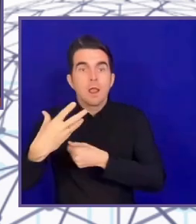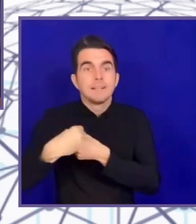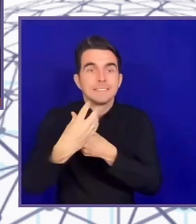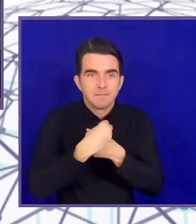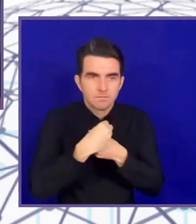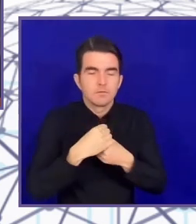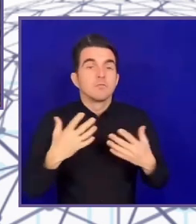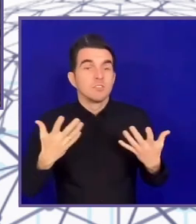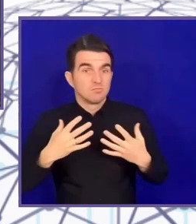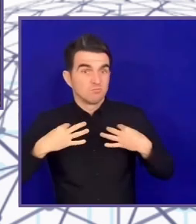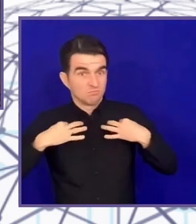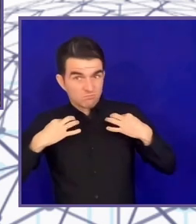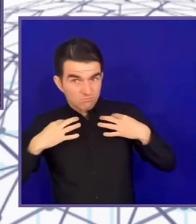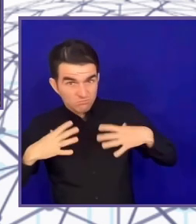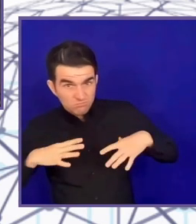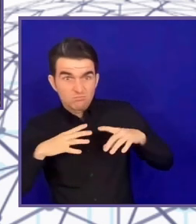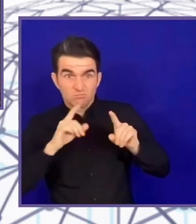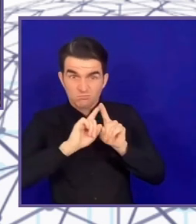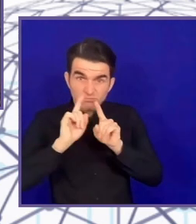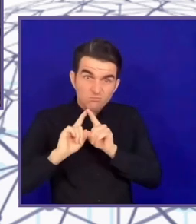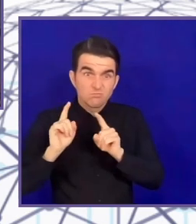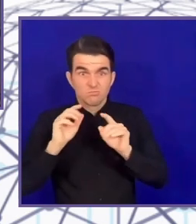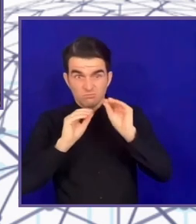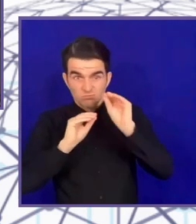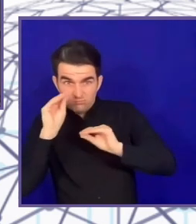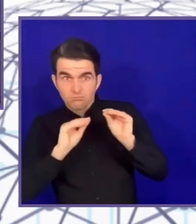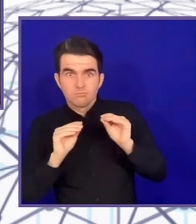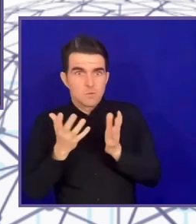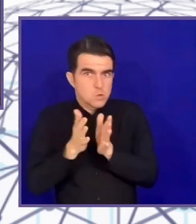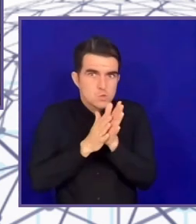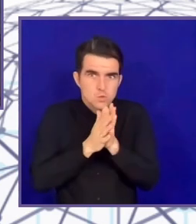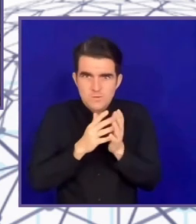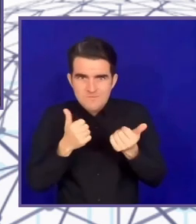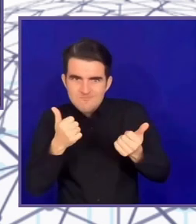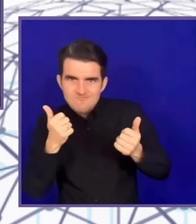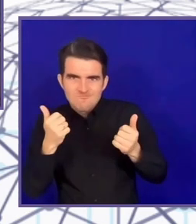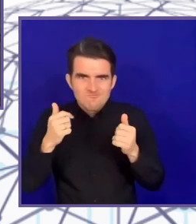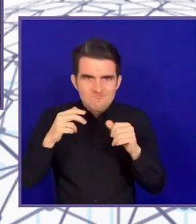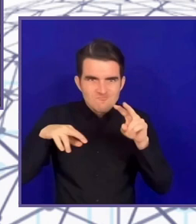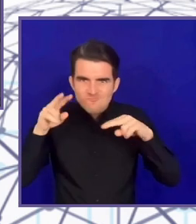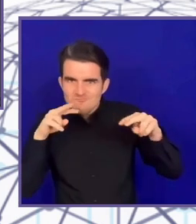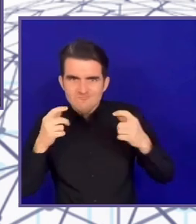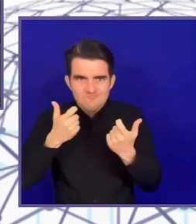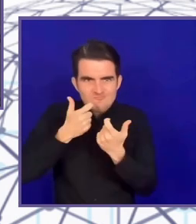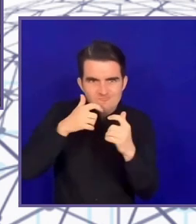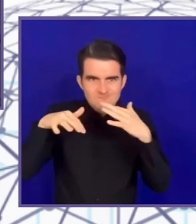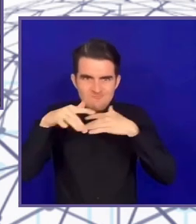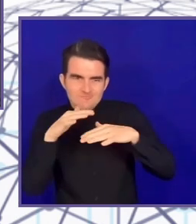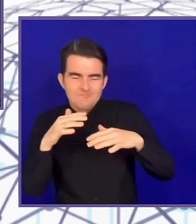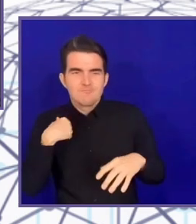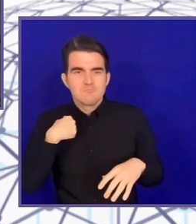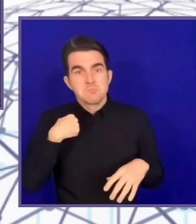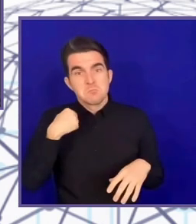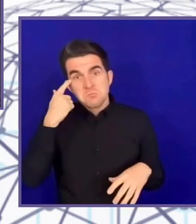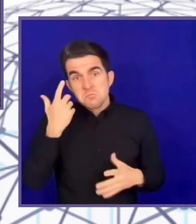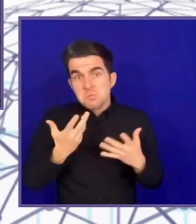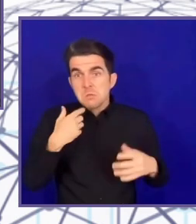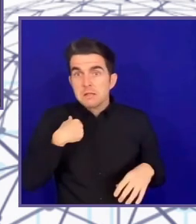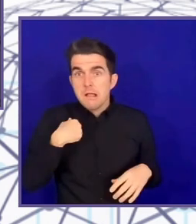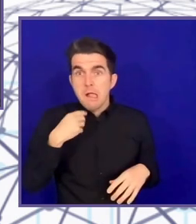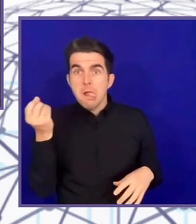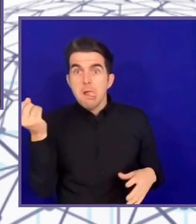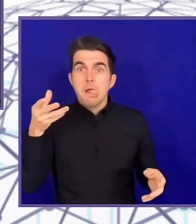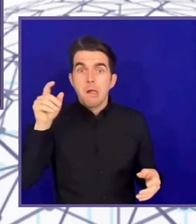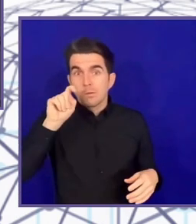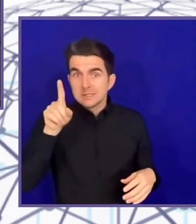think seeing how many designers don't have this conversation, maybe it's an important one. It's like, how do you think it's best to